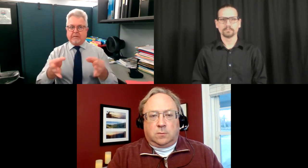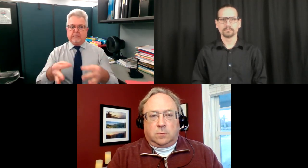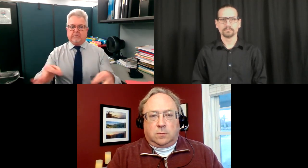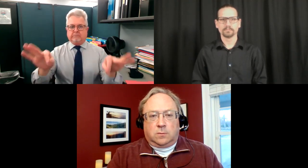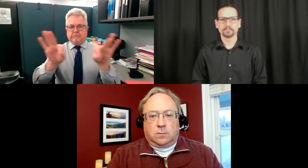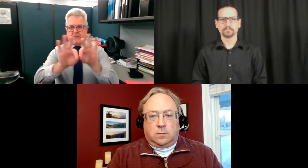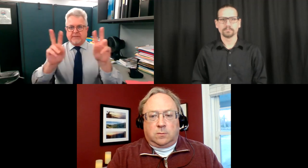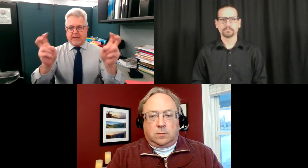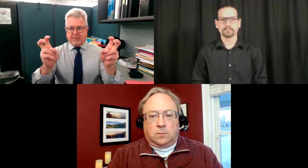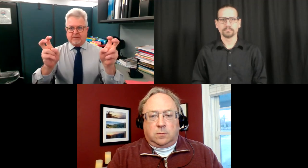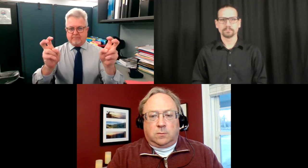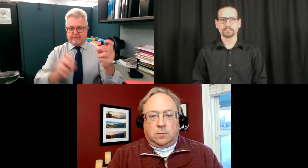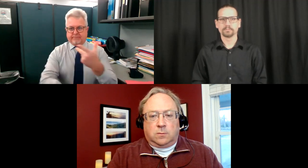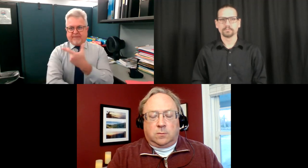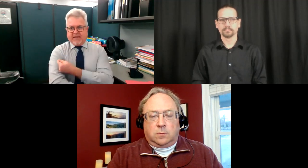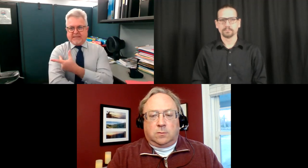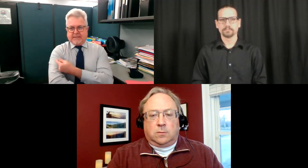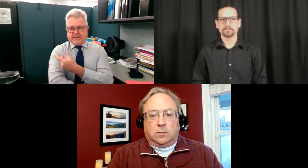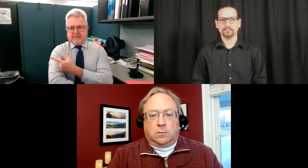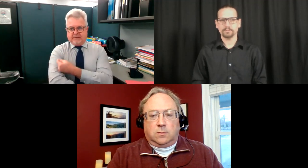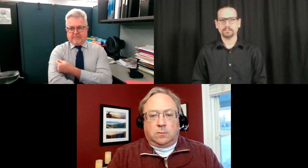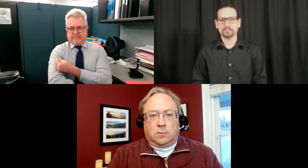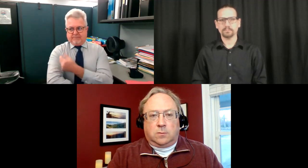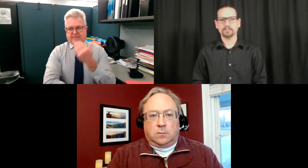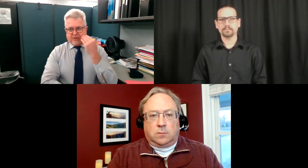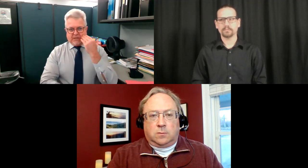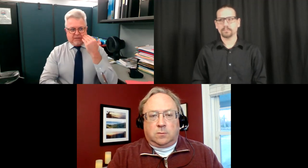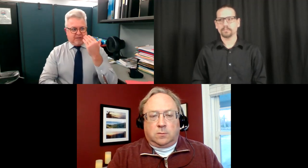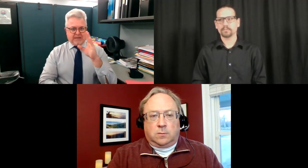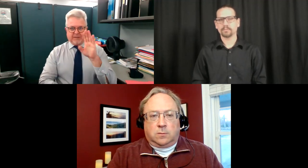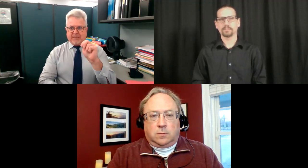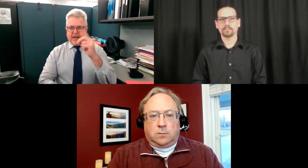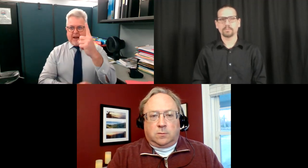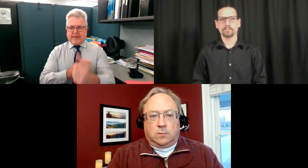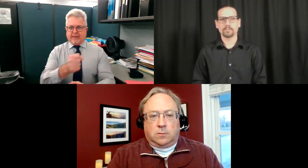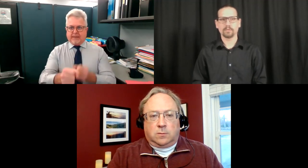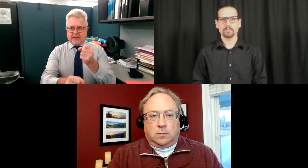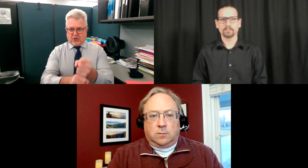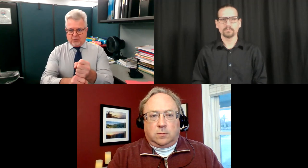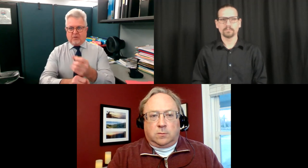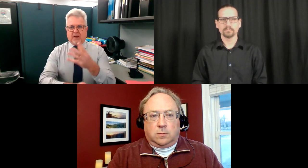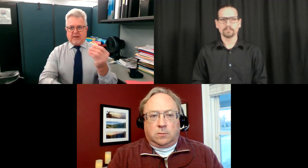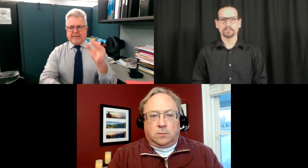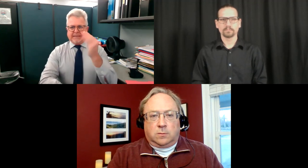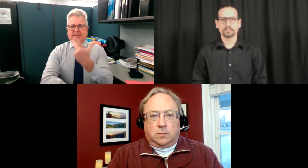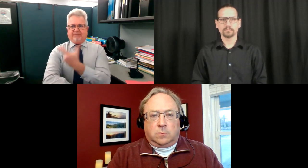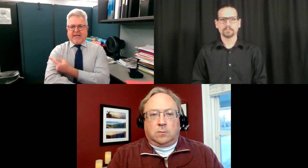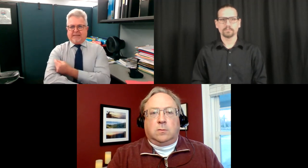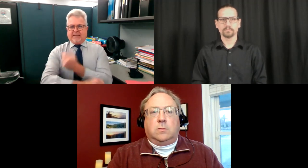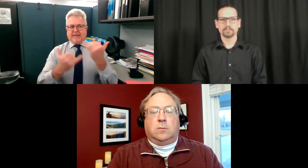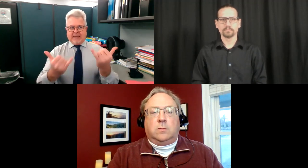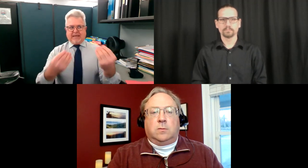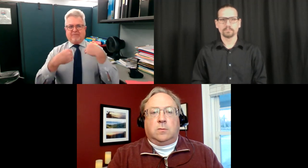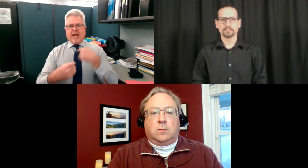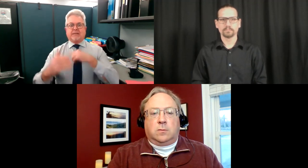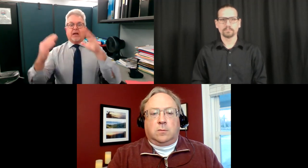And he is going to speak about some very important topic, the vaccine. Okay, it's been a year since we've been